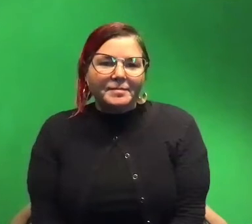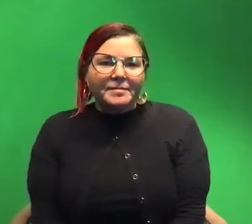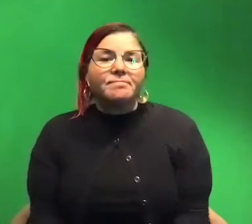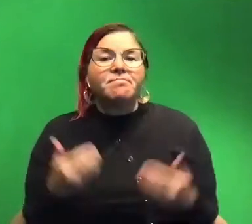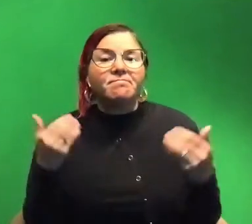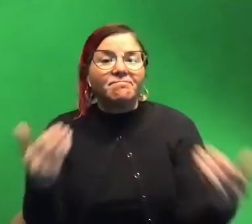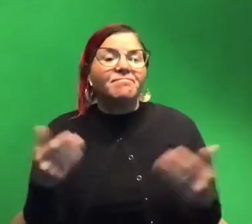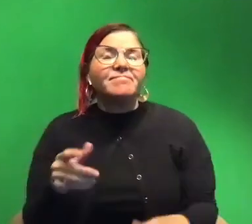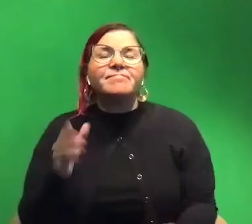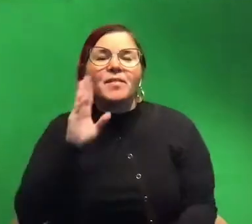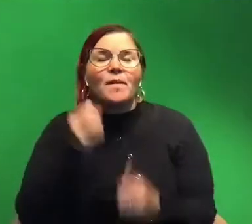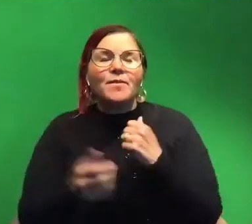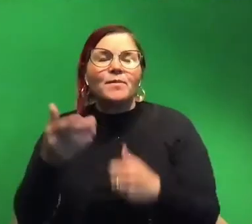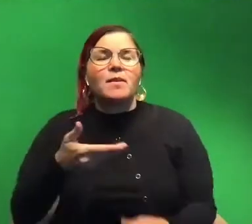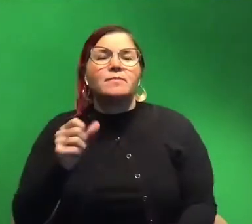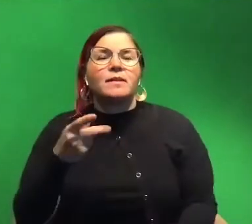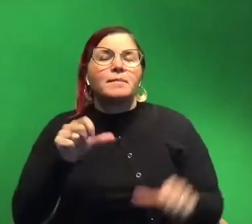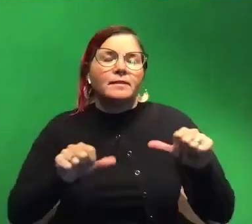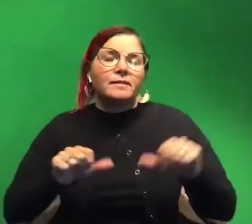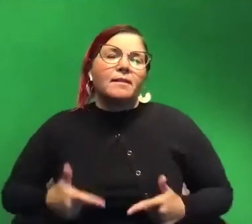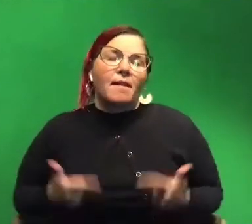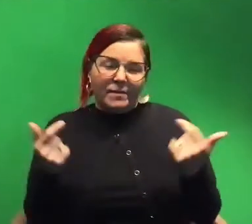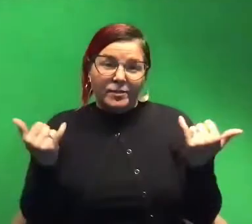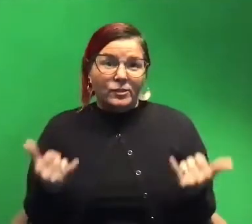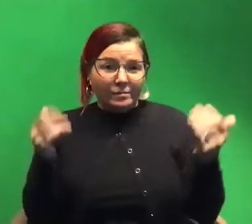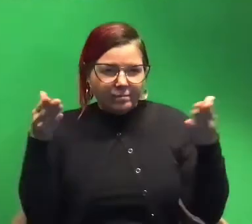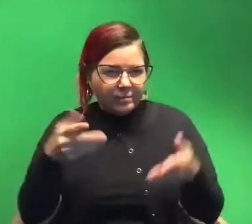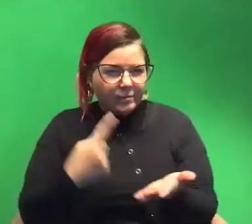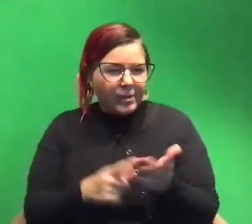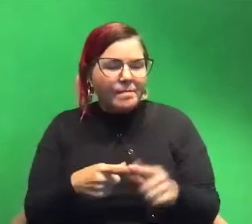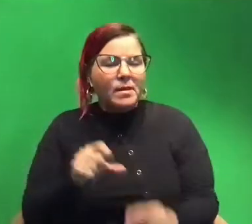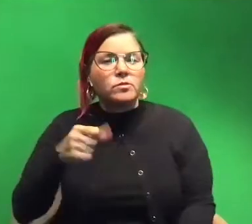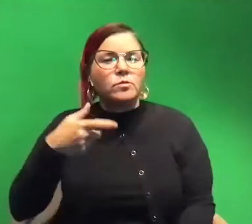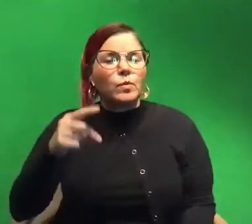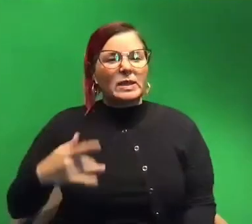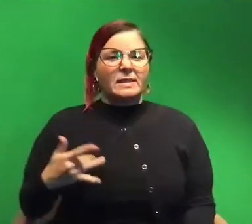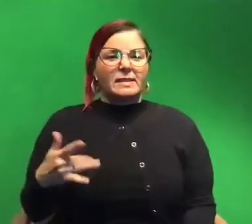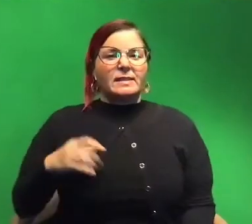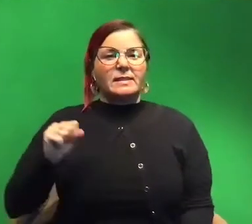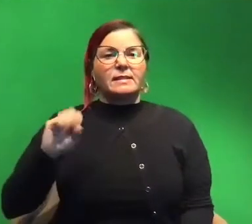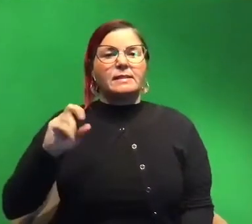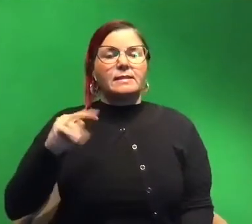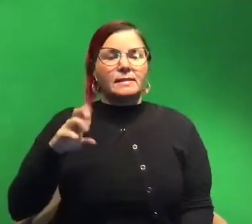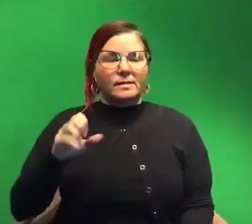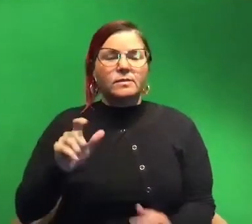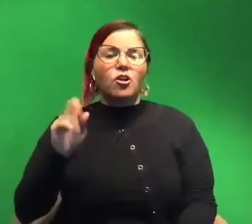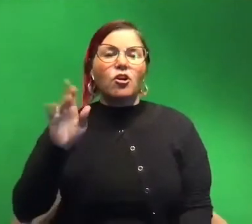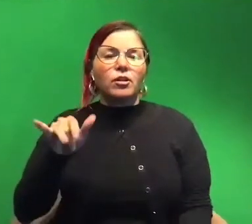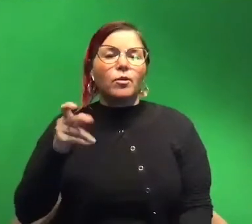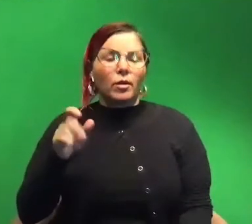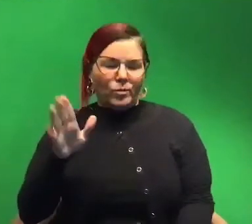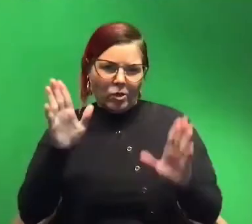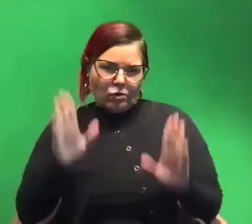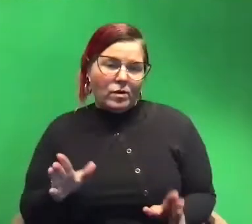Hey everybody, welcome to Skype a Scientist Live. Today we are talking about squid senses with Carly York. It's gonna be great because at Skype a Scientist,